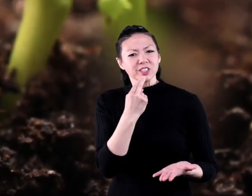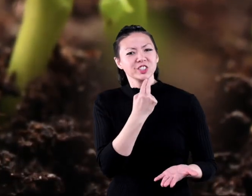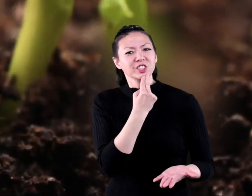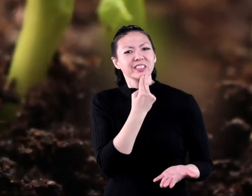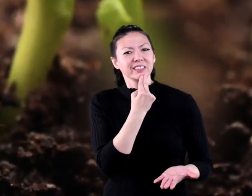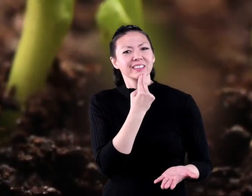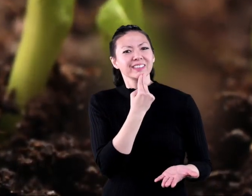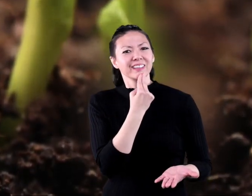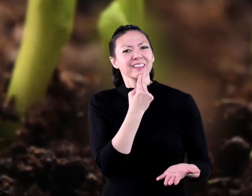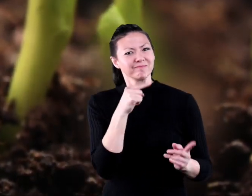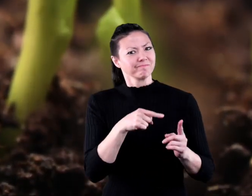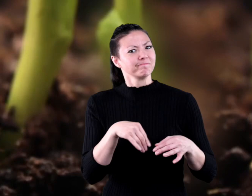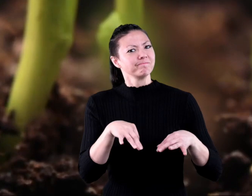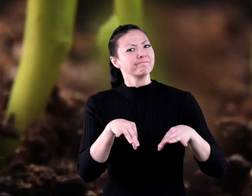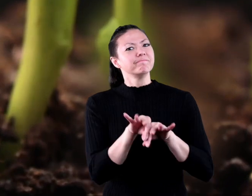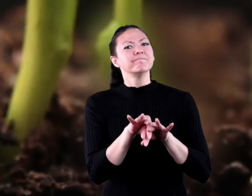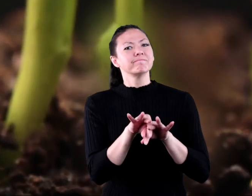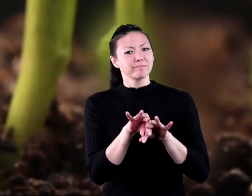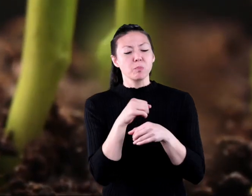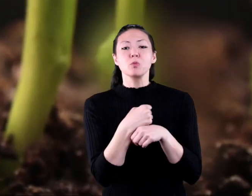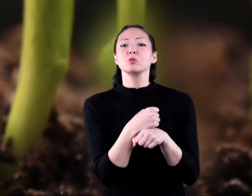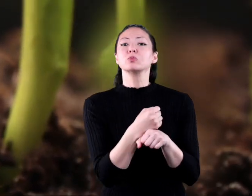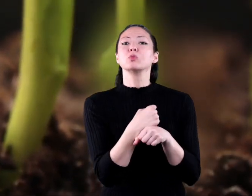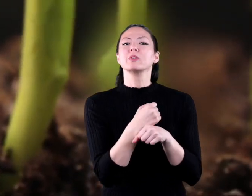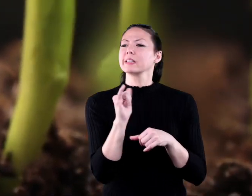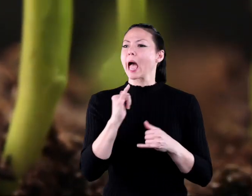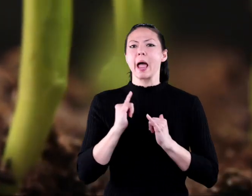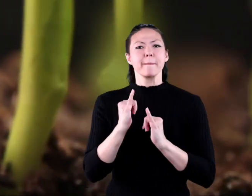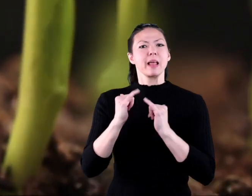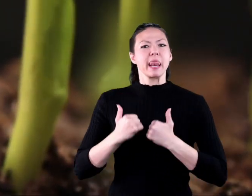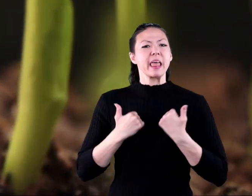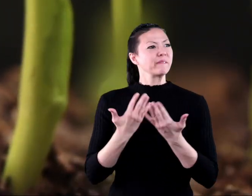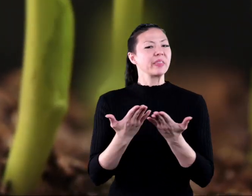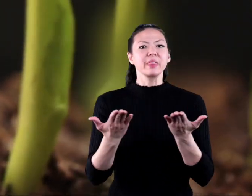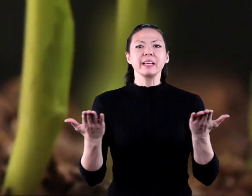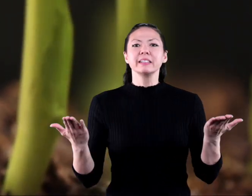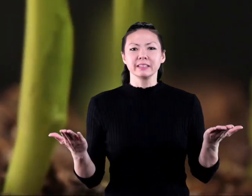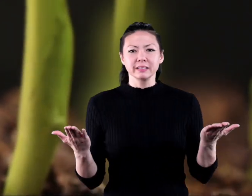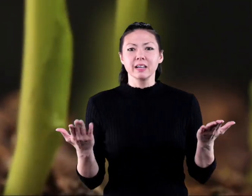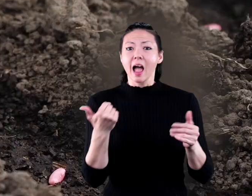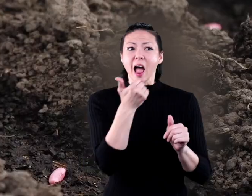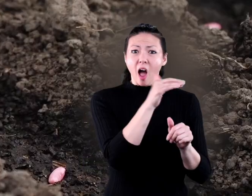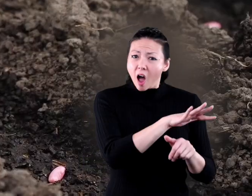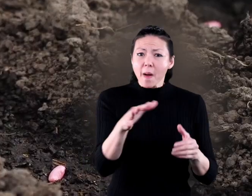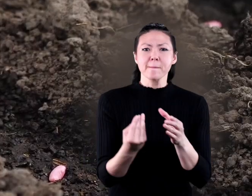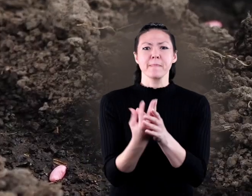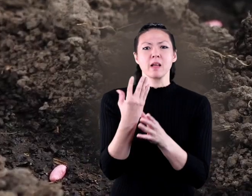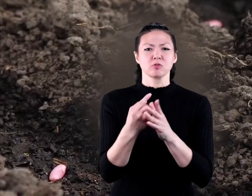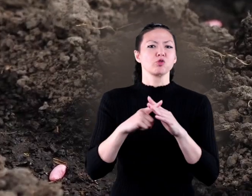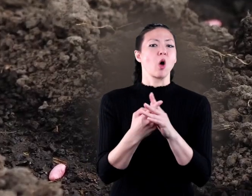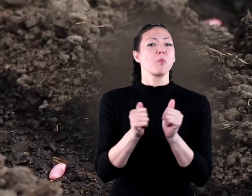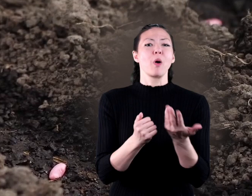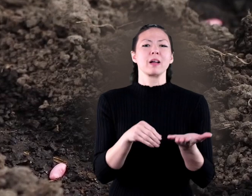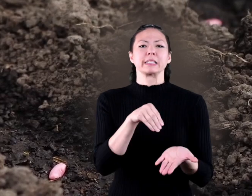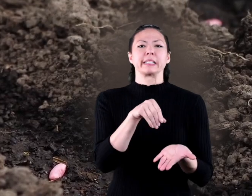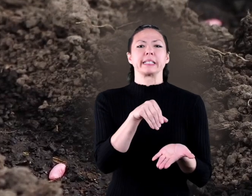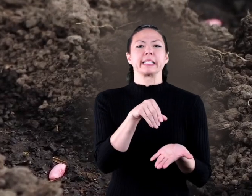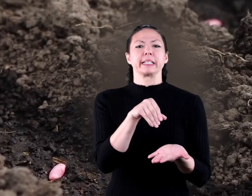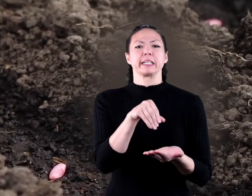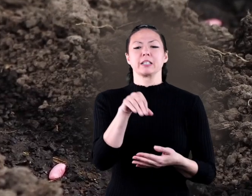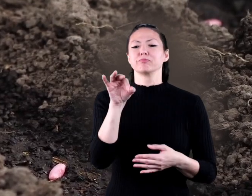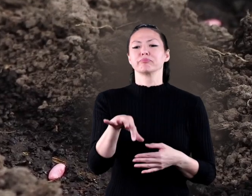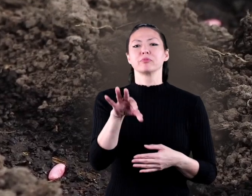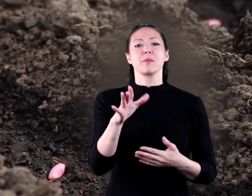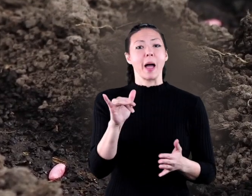and nutrients from the soil. They also reproduce like all other living things. Every plant starts out as a seed.